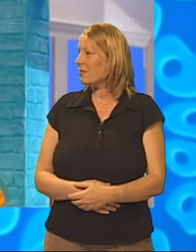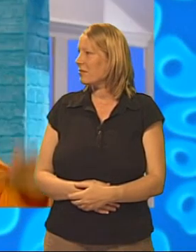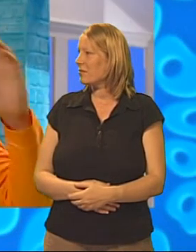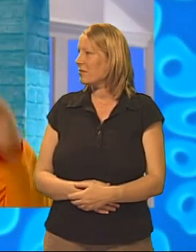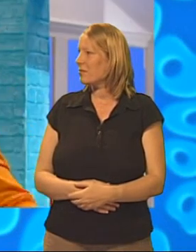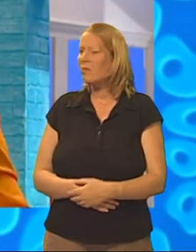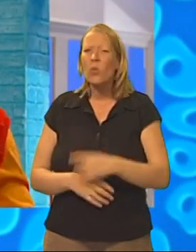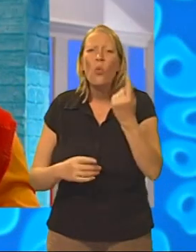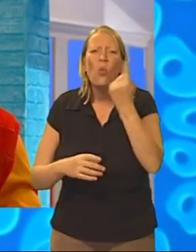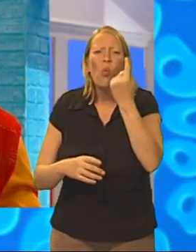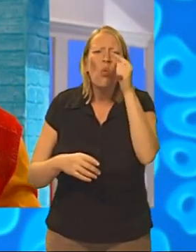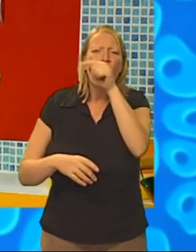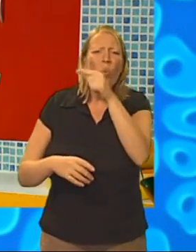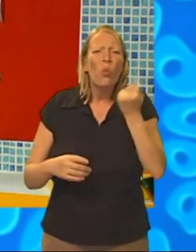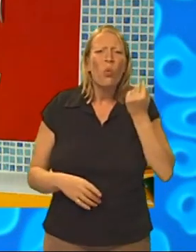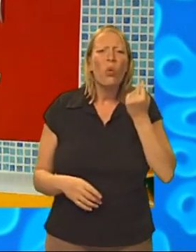Who is it, Small?